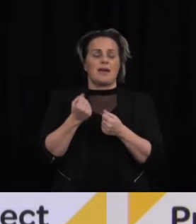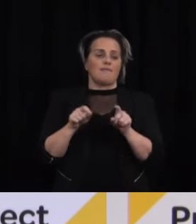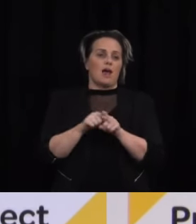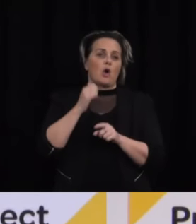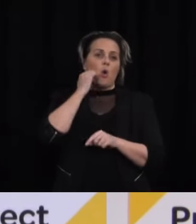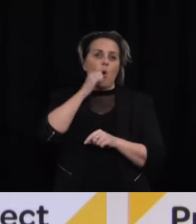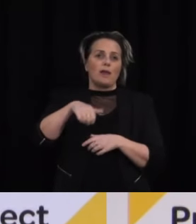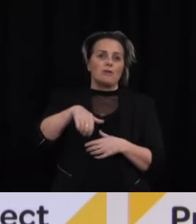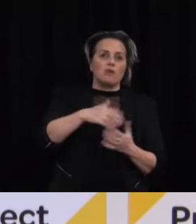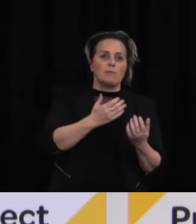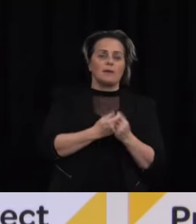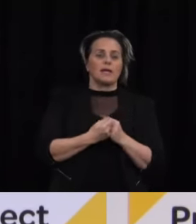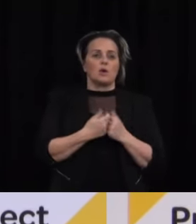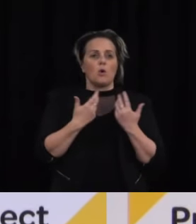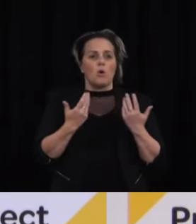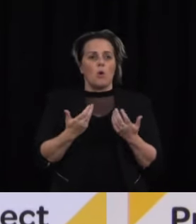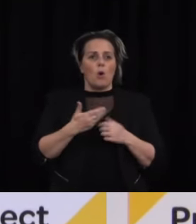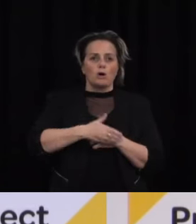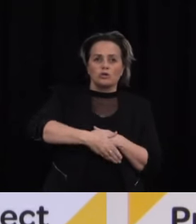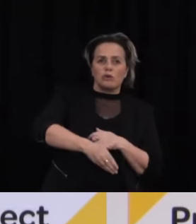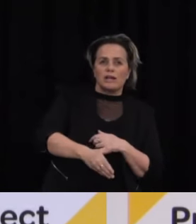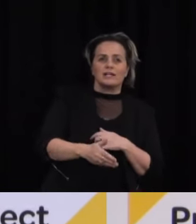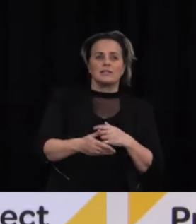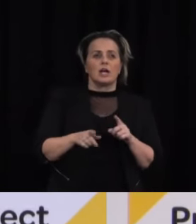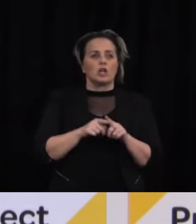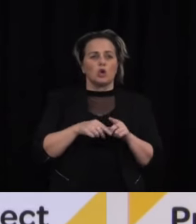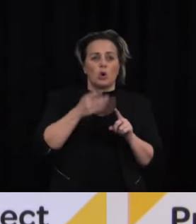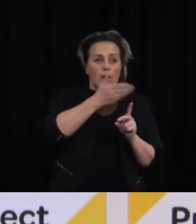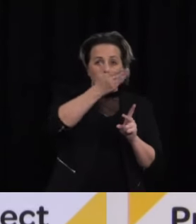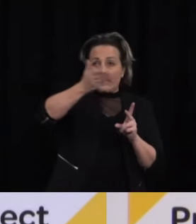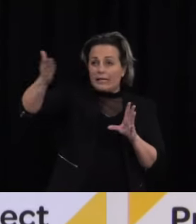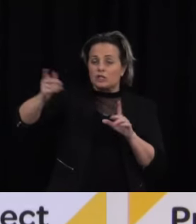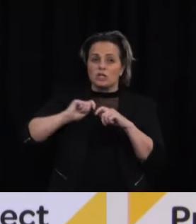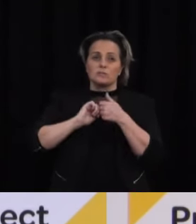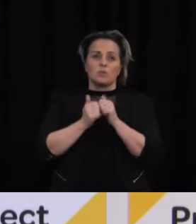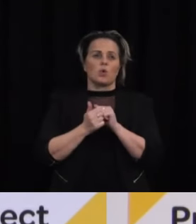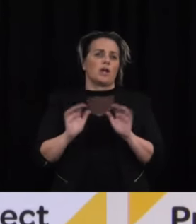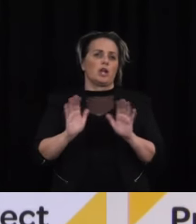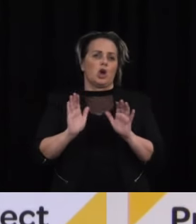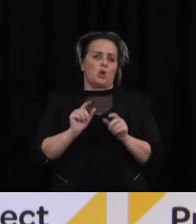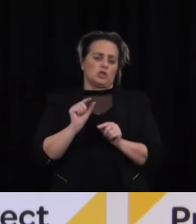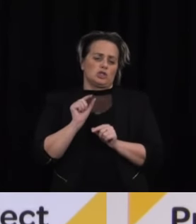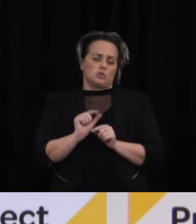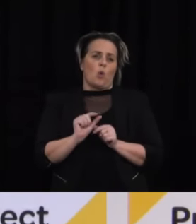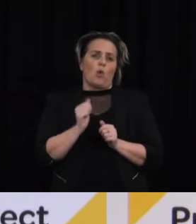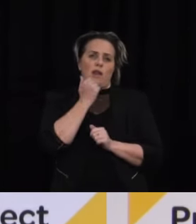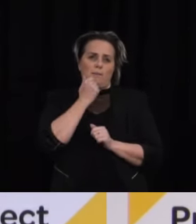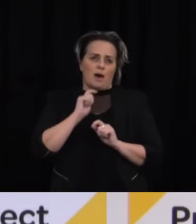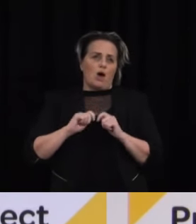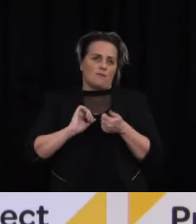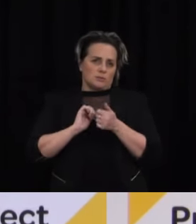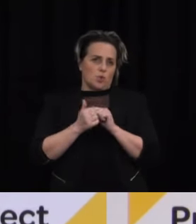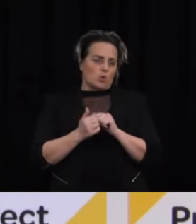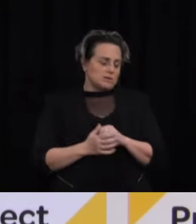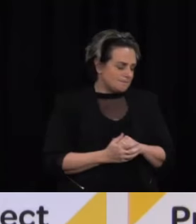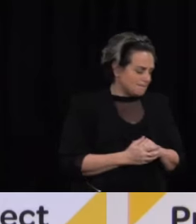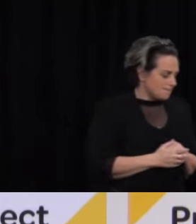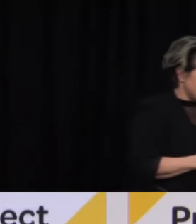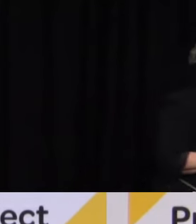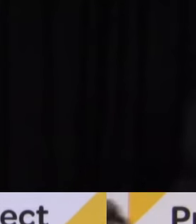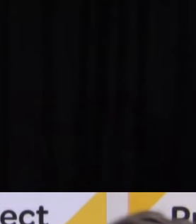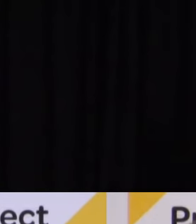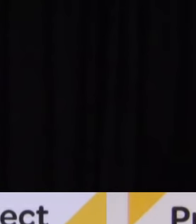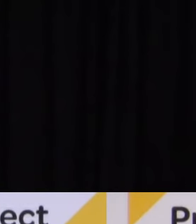Blacks or the Black Caps, for example, it's not every sports team and it's a very, very small number of sports teams. Just further to Jess's question,